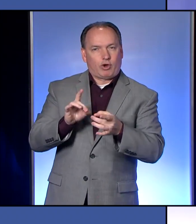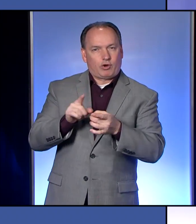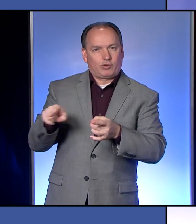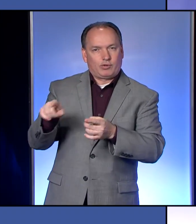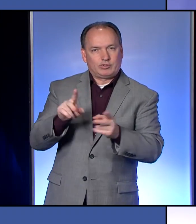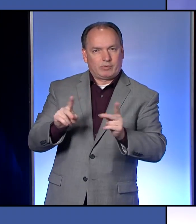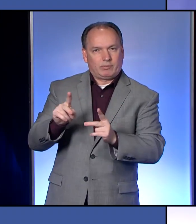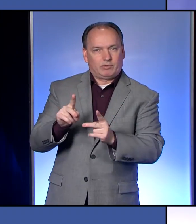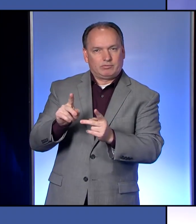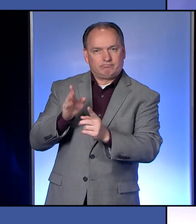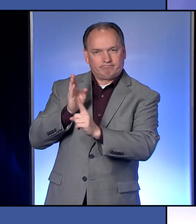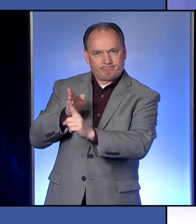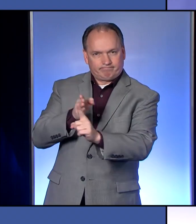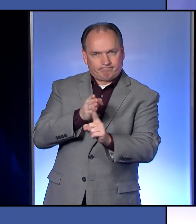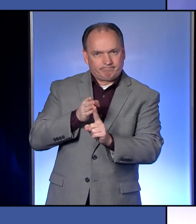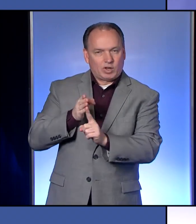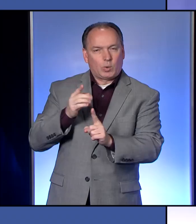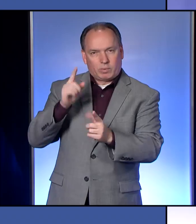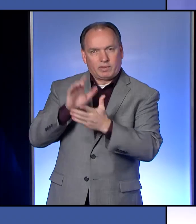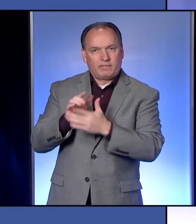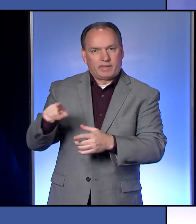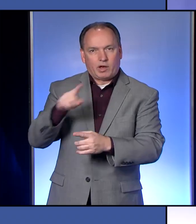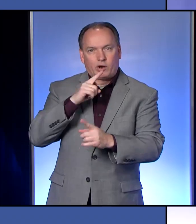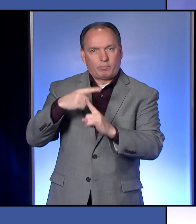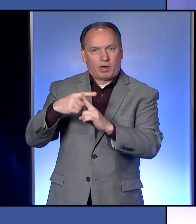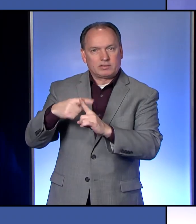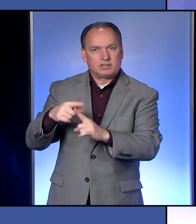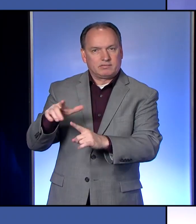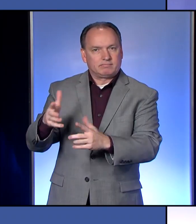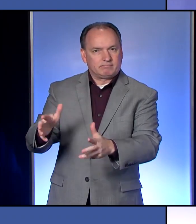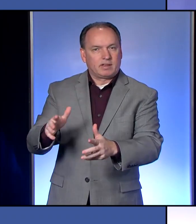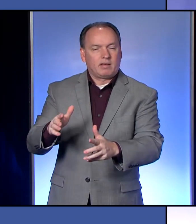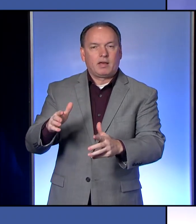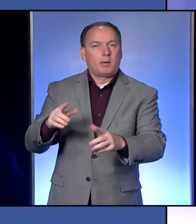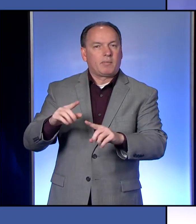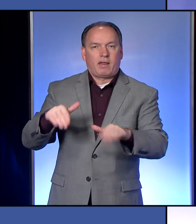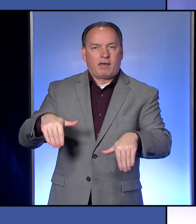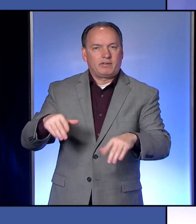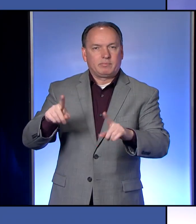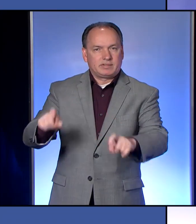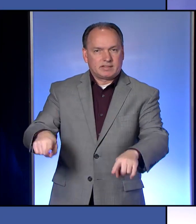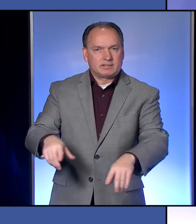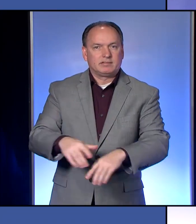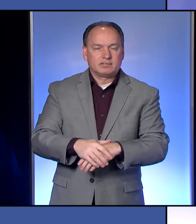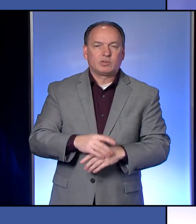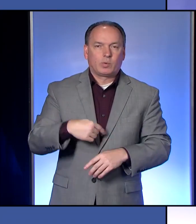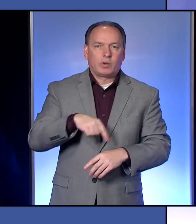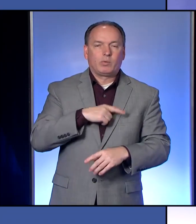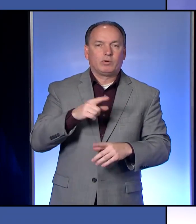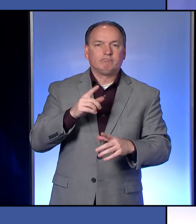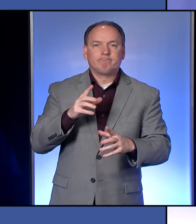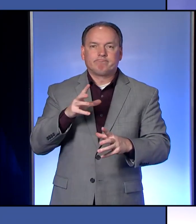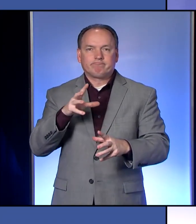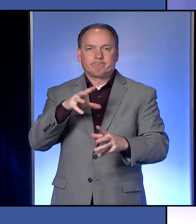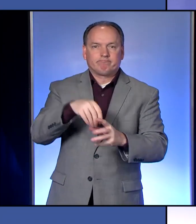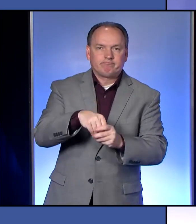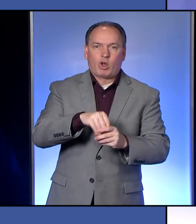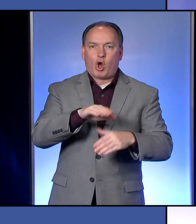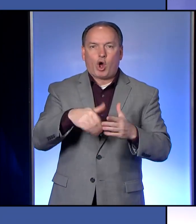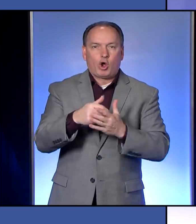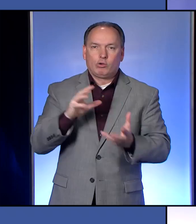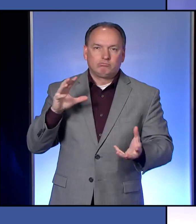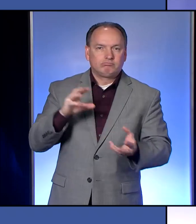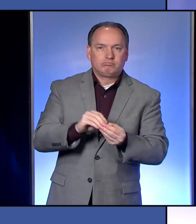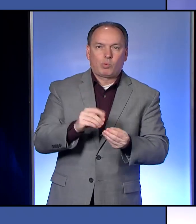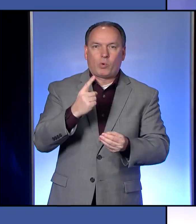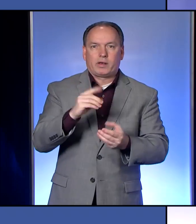You know, we really truly believe they are a positive case. They just have not been tested. So we're just going to lump them all together and just